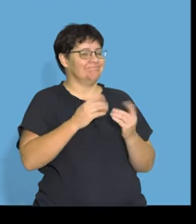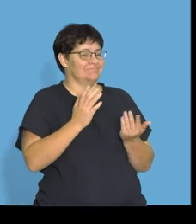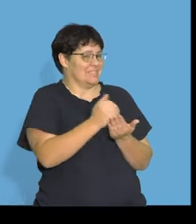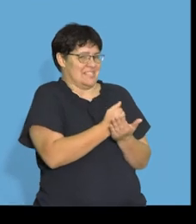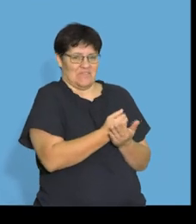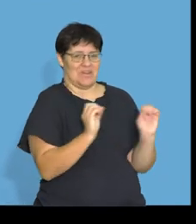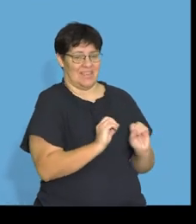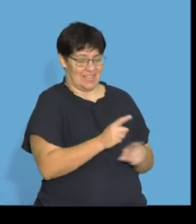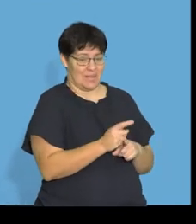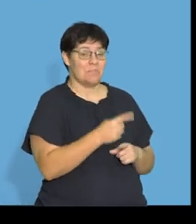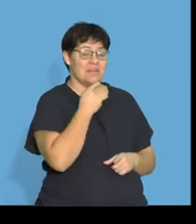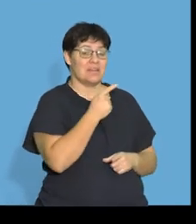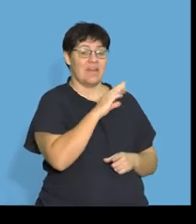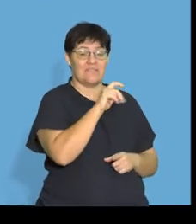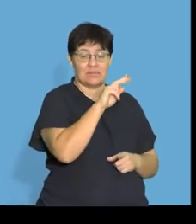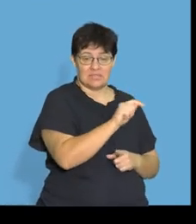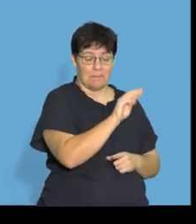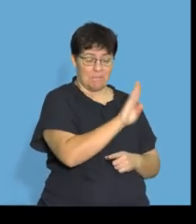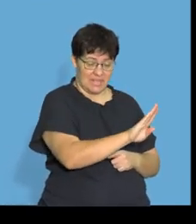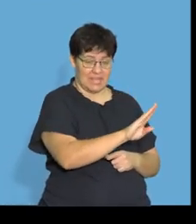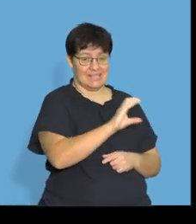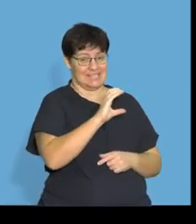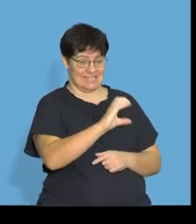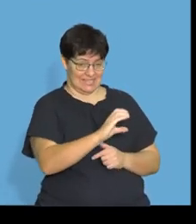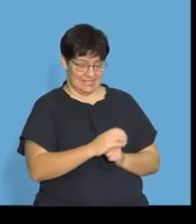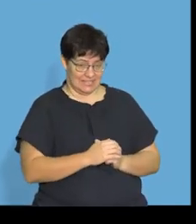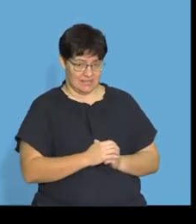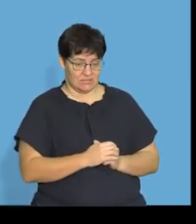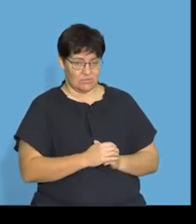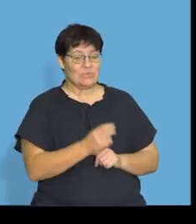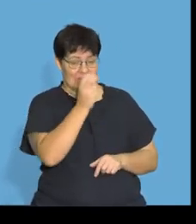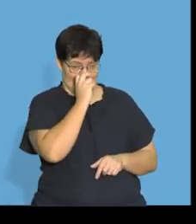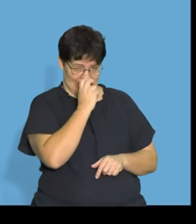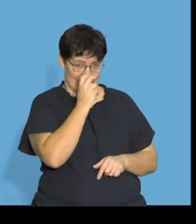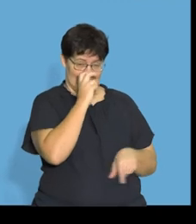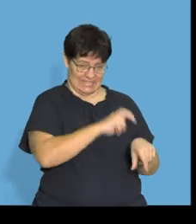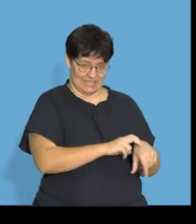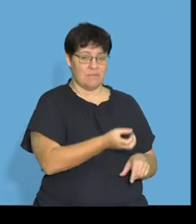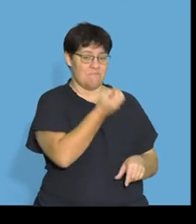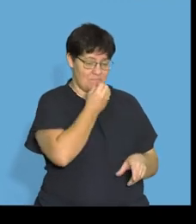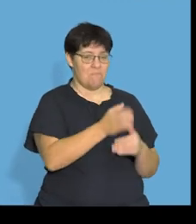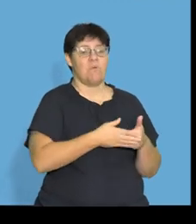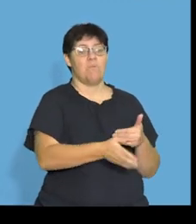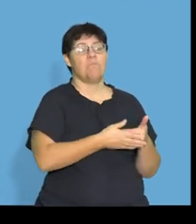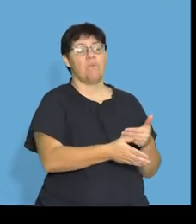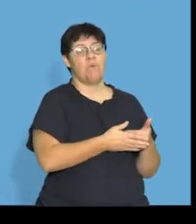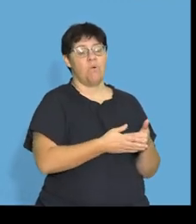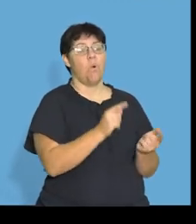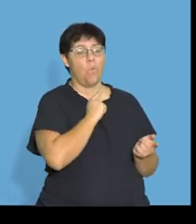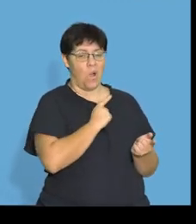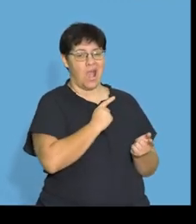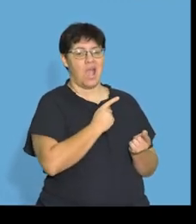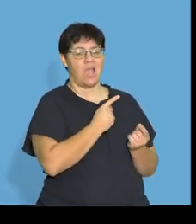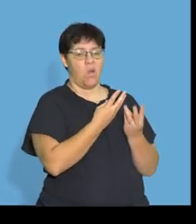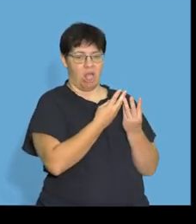These are going to be vitamin B and vitamin C. And those we're going to need to have to eat more of, replenishing